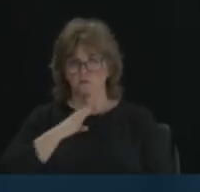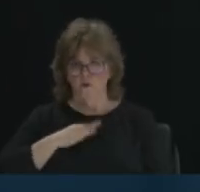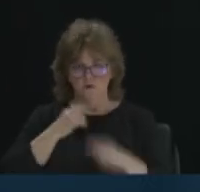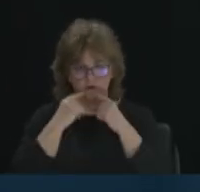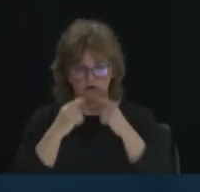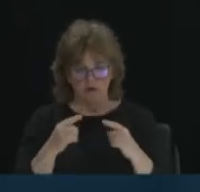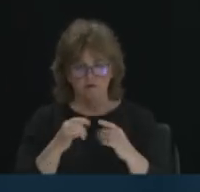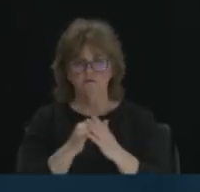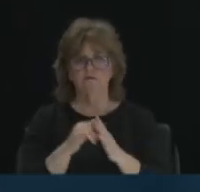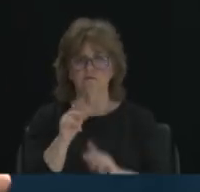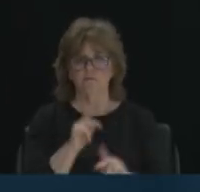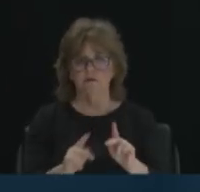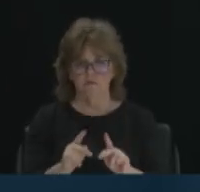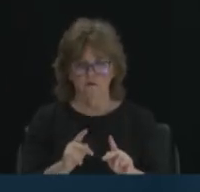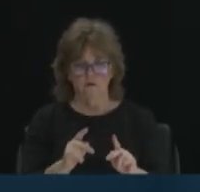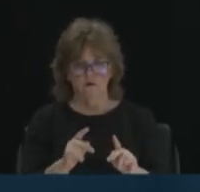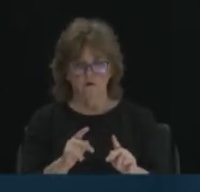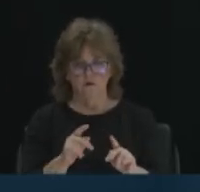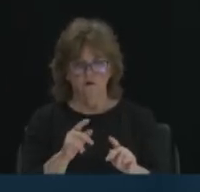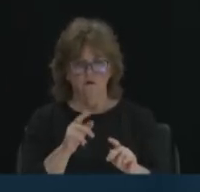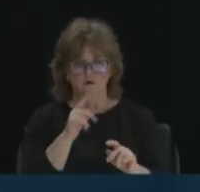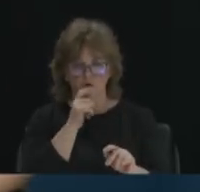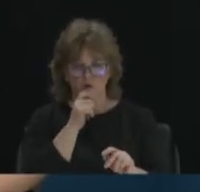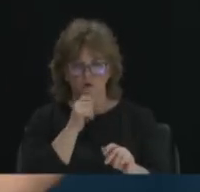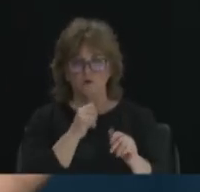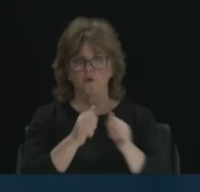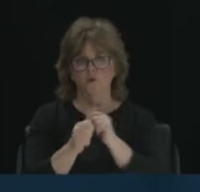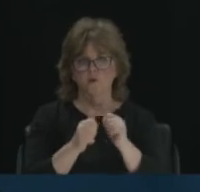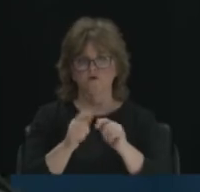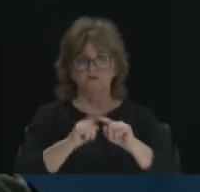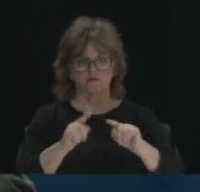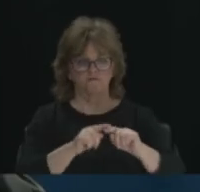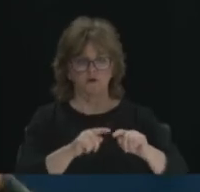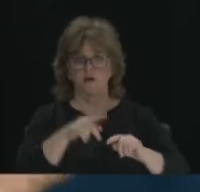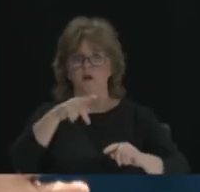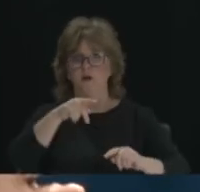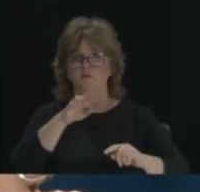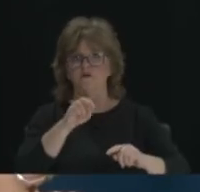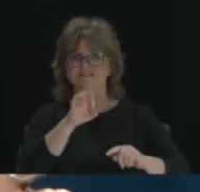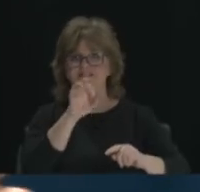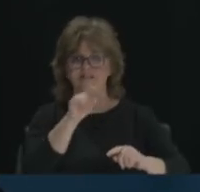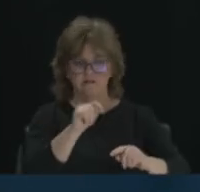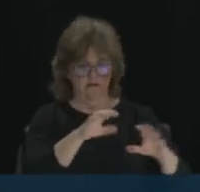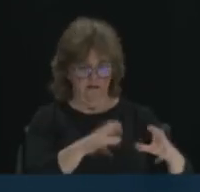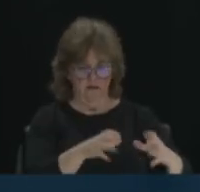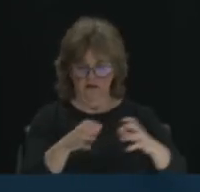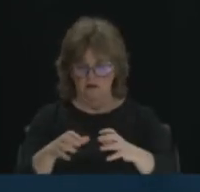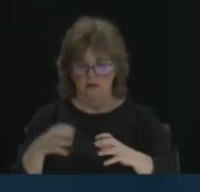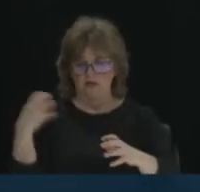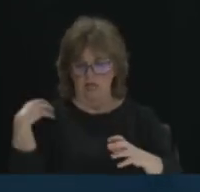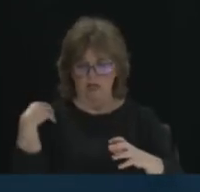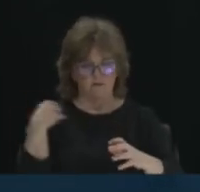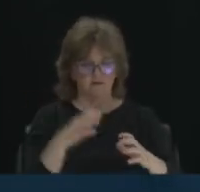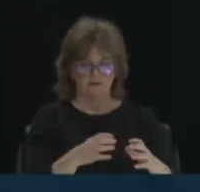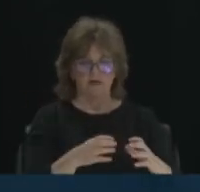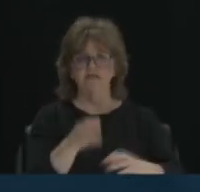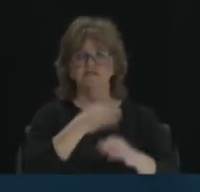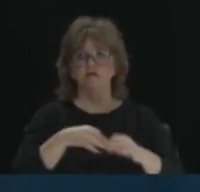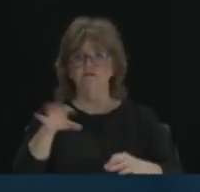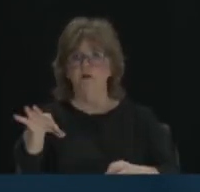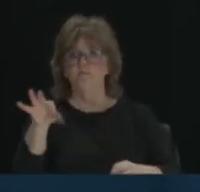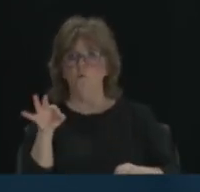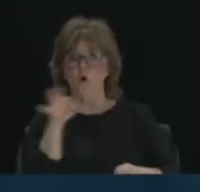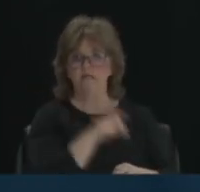to actually run for precinct, to run to be precinct captains versus them being appointed